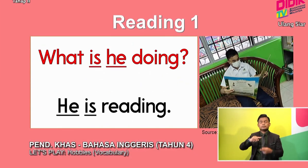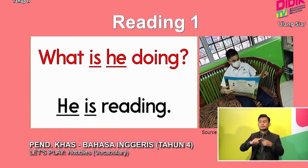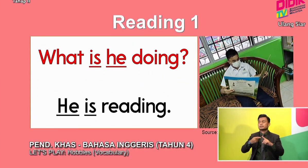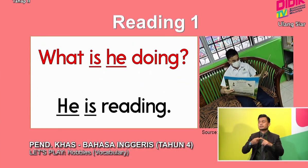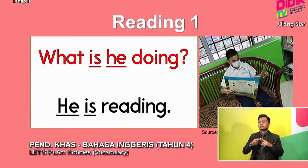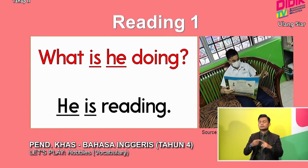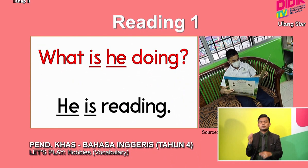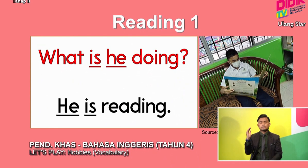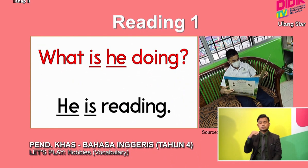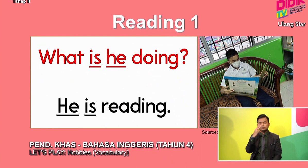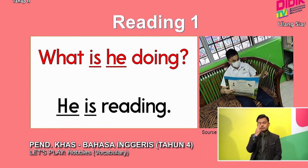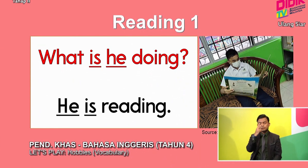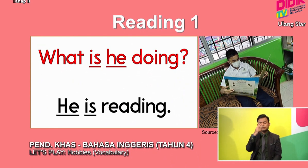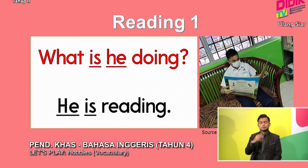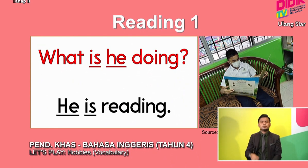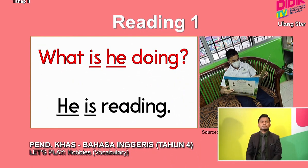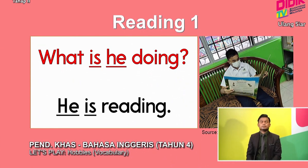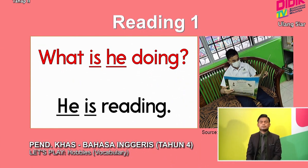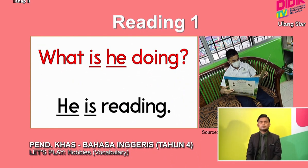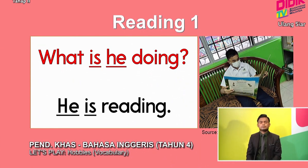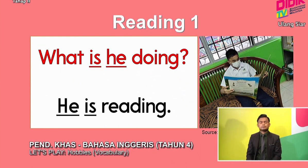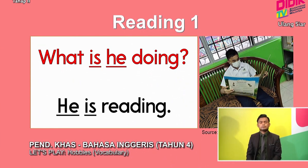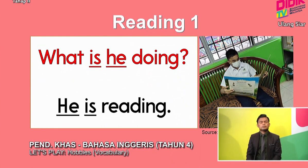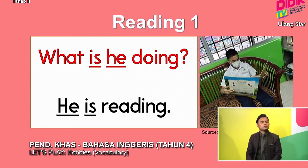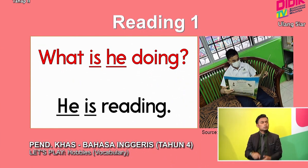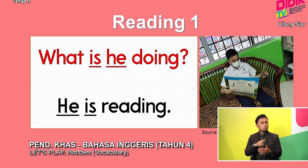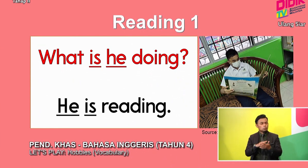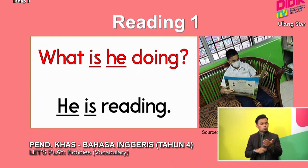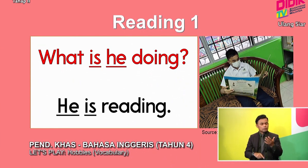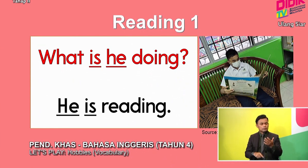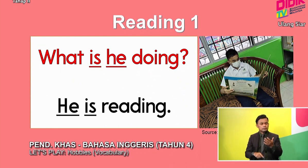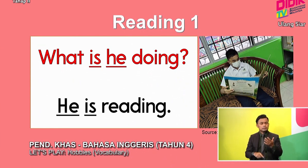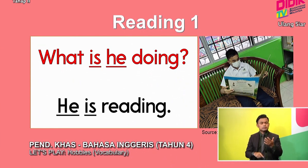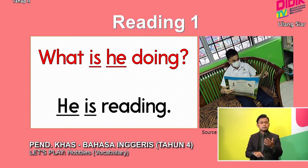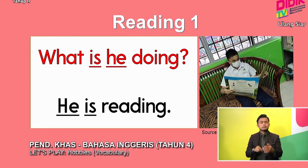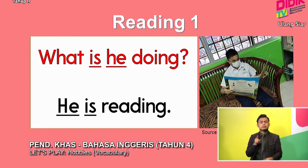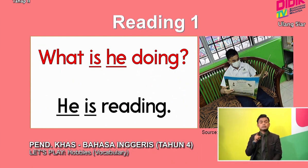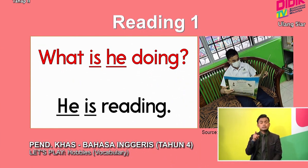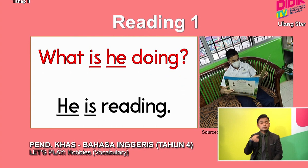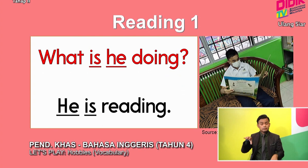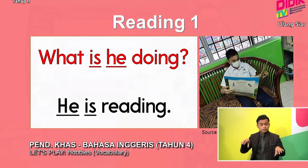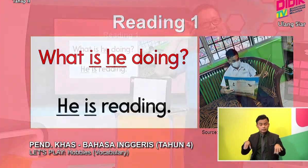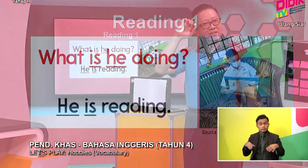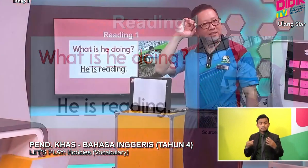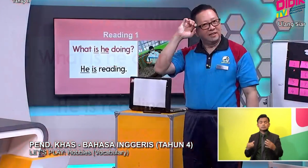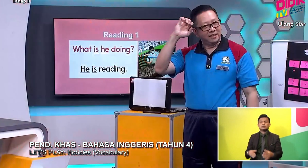Okay What is he doing? What Is